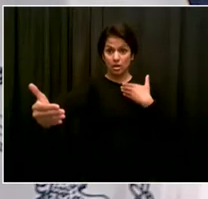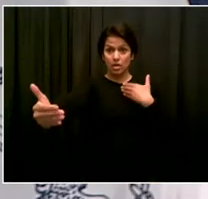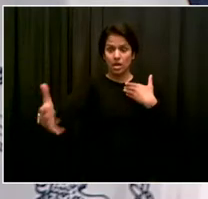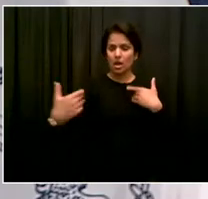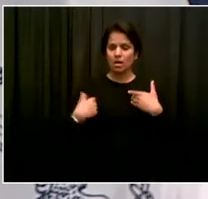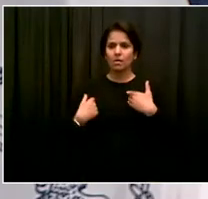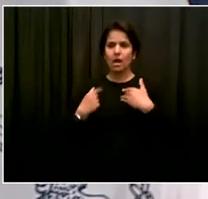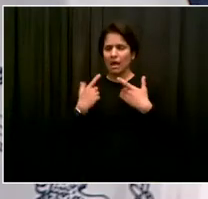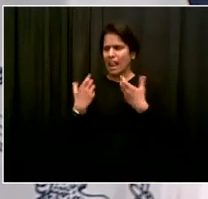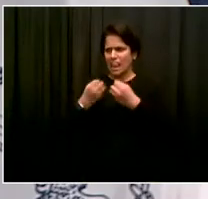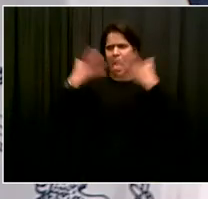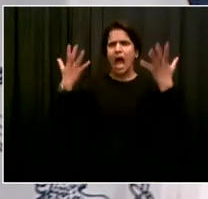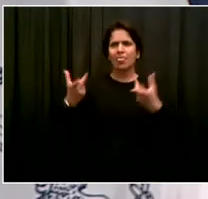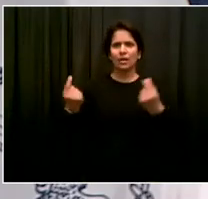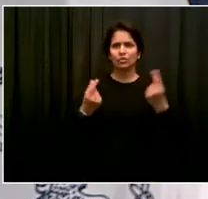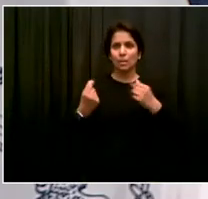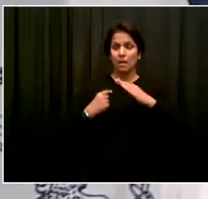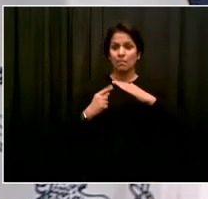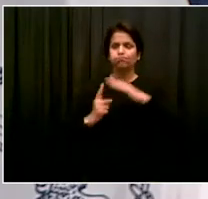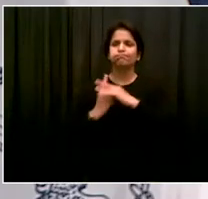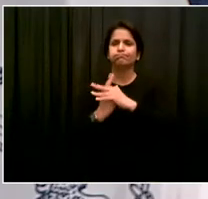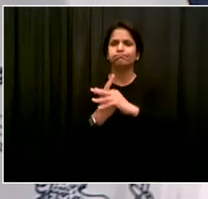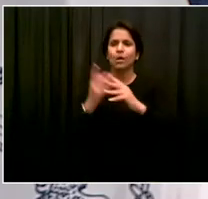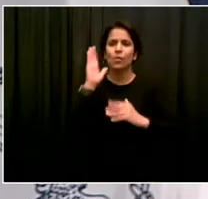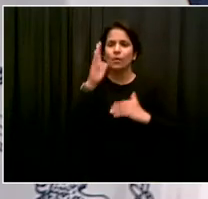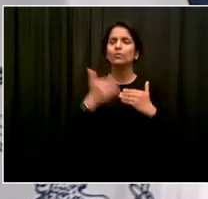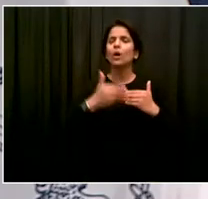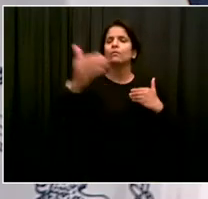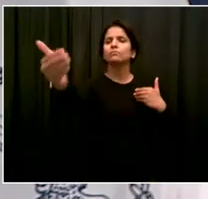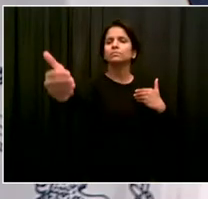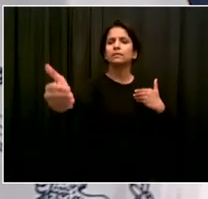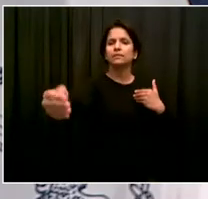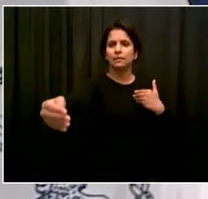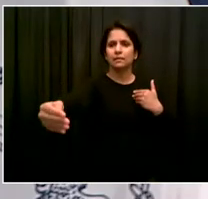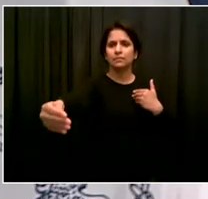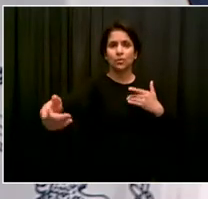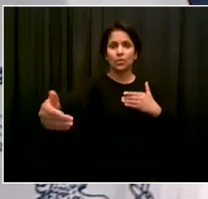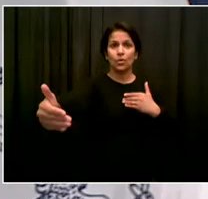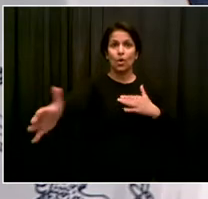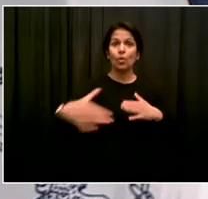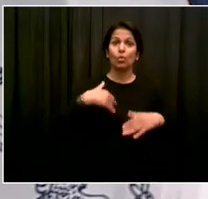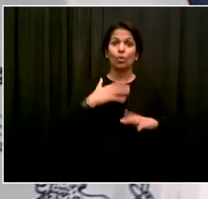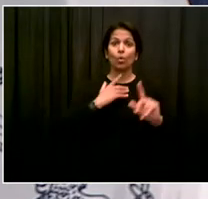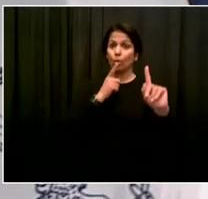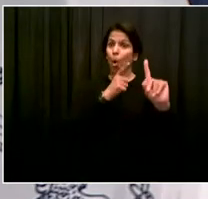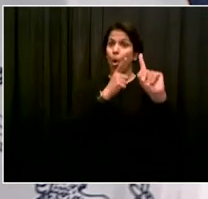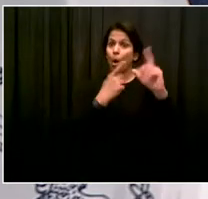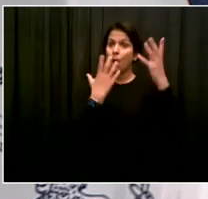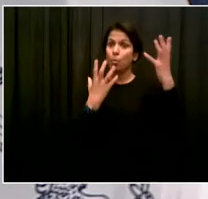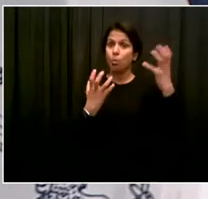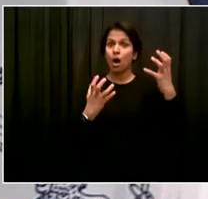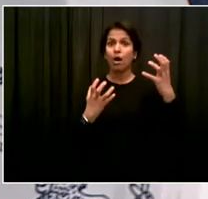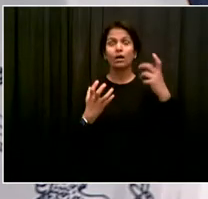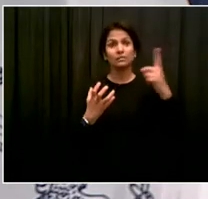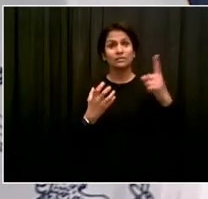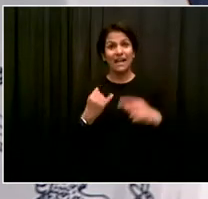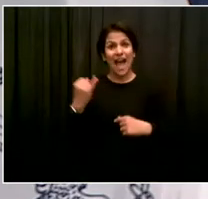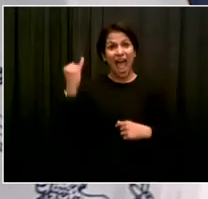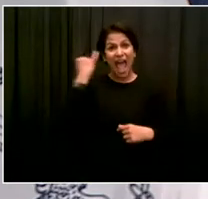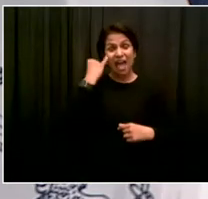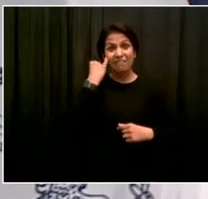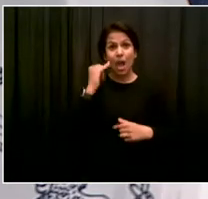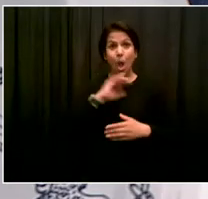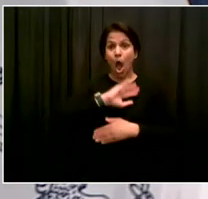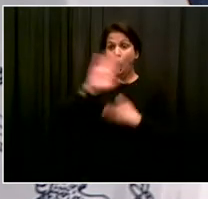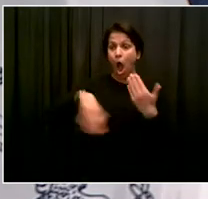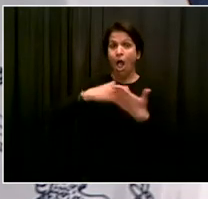planning on, is if every single one of our children, million children showed up on opening day of school, that